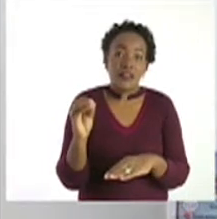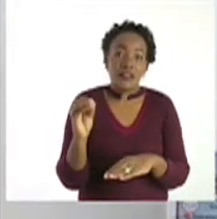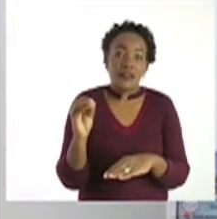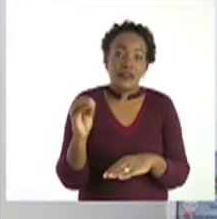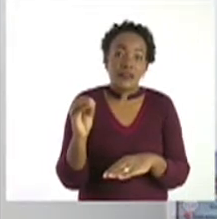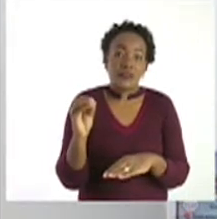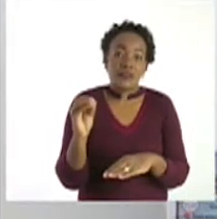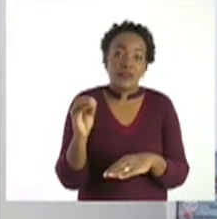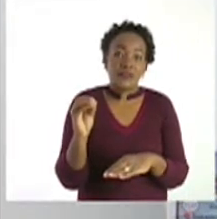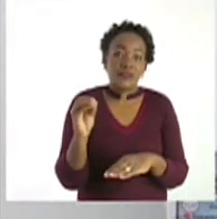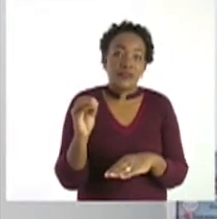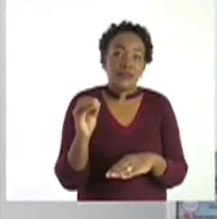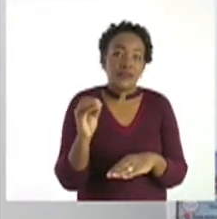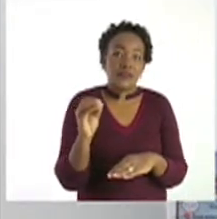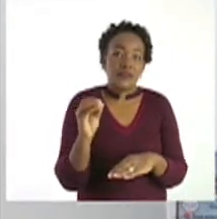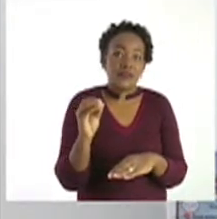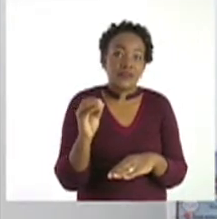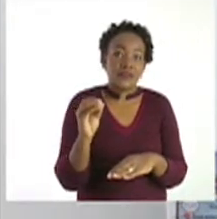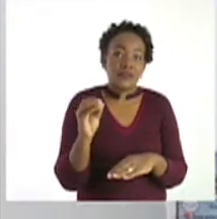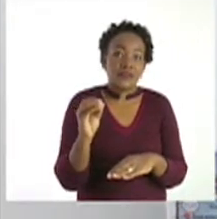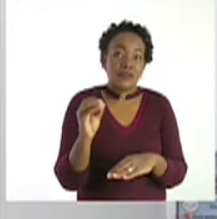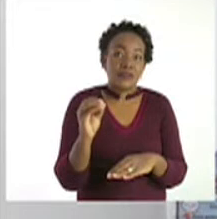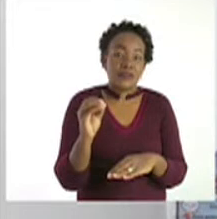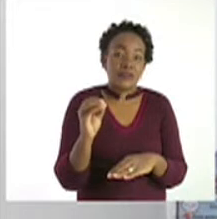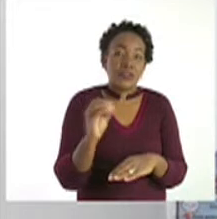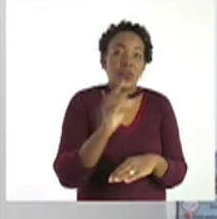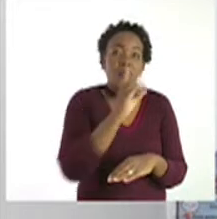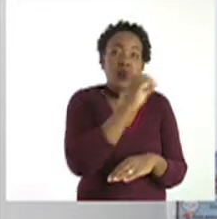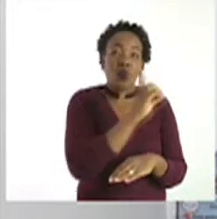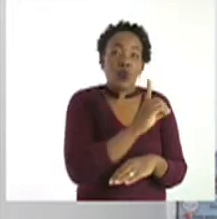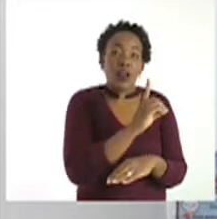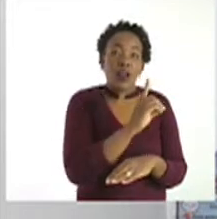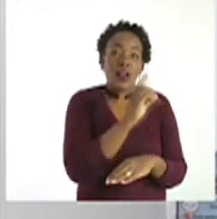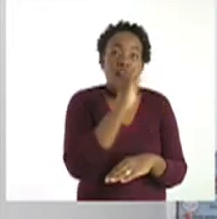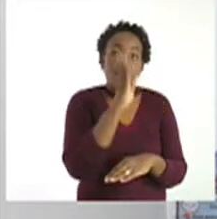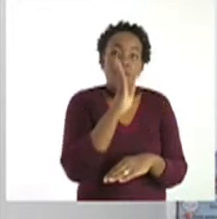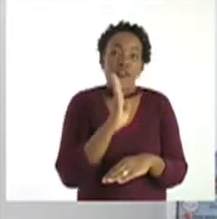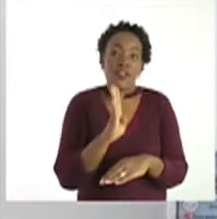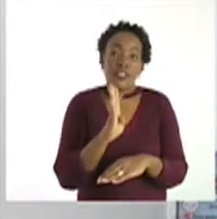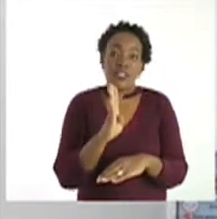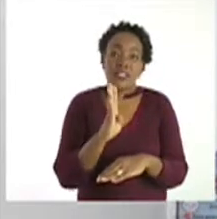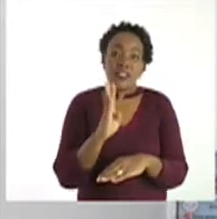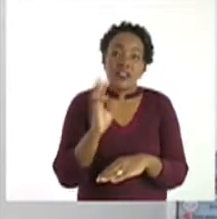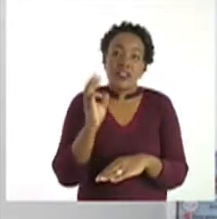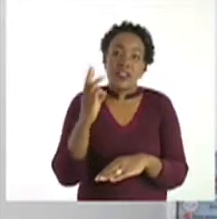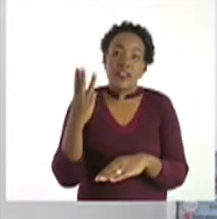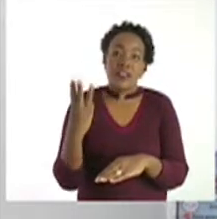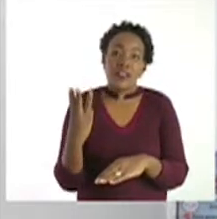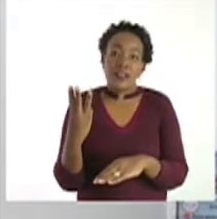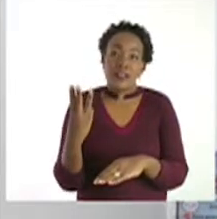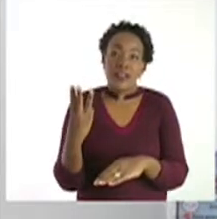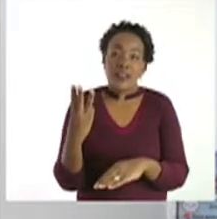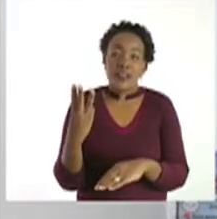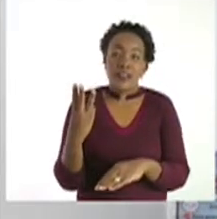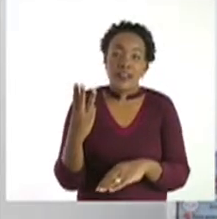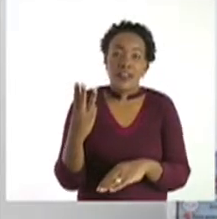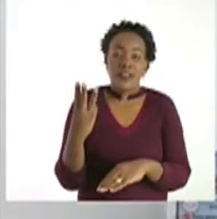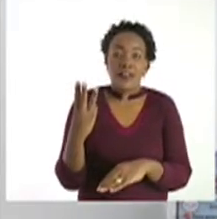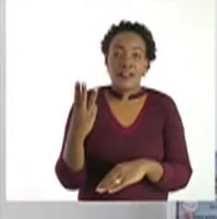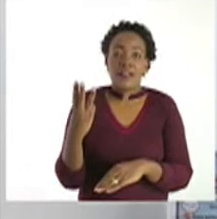143.